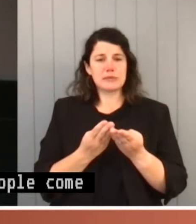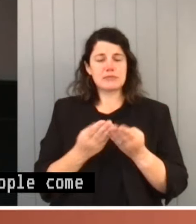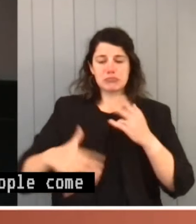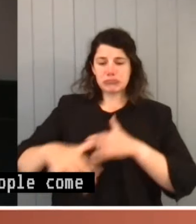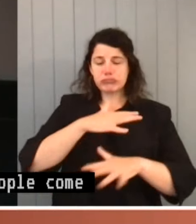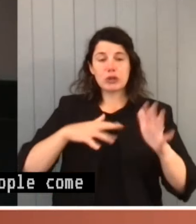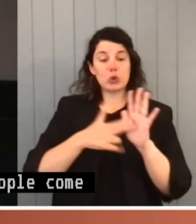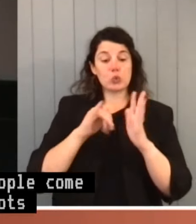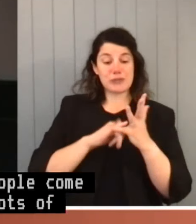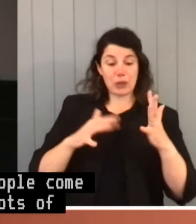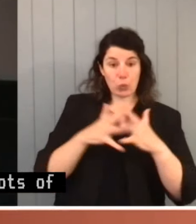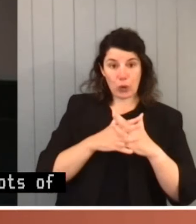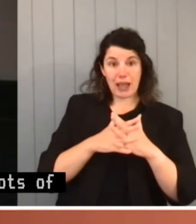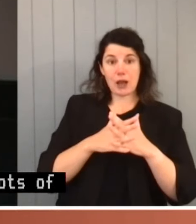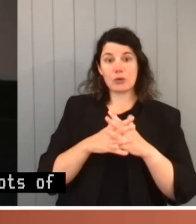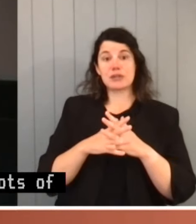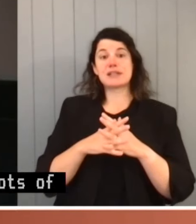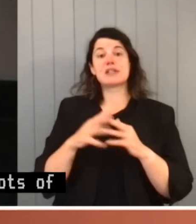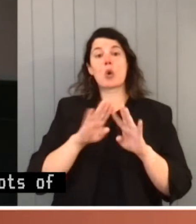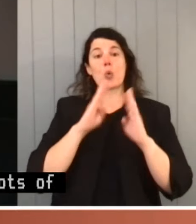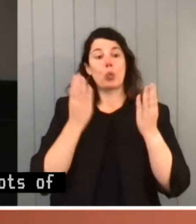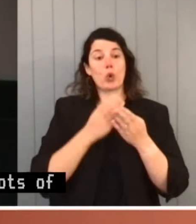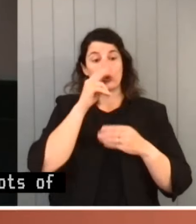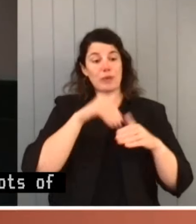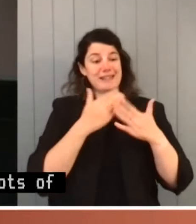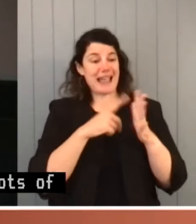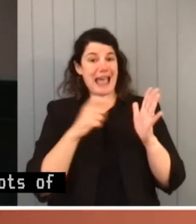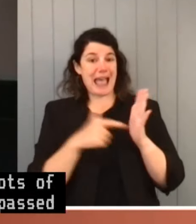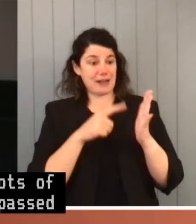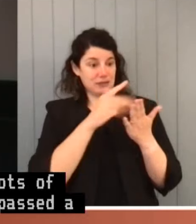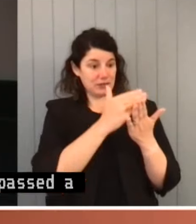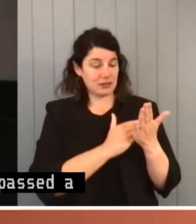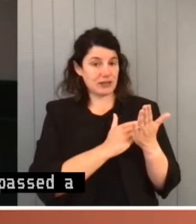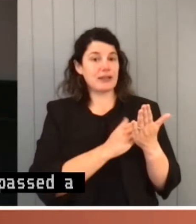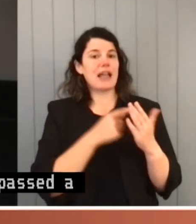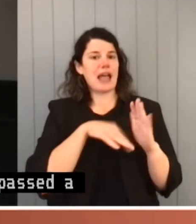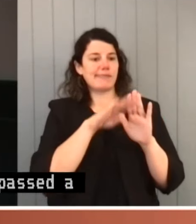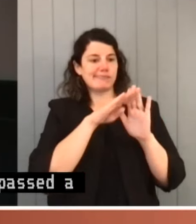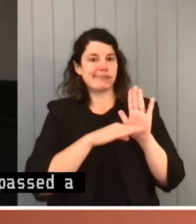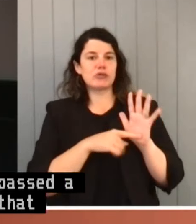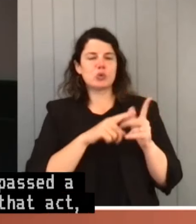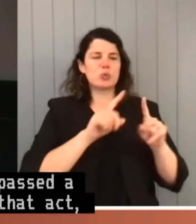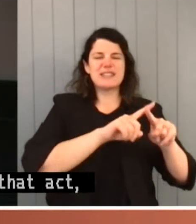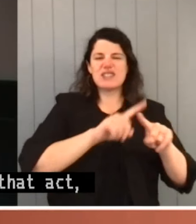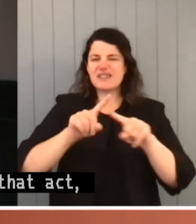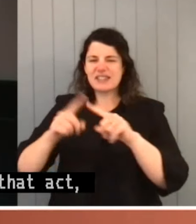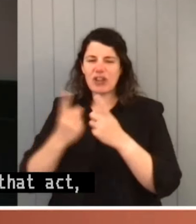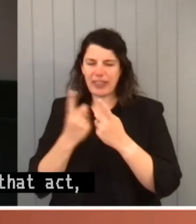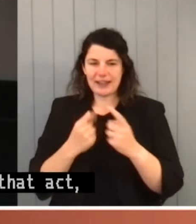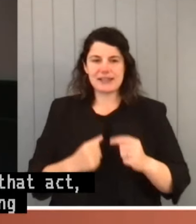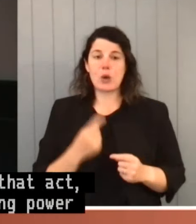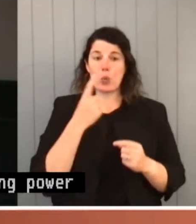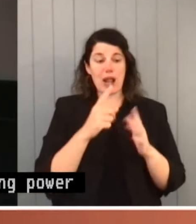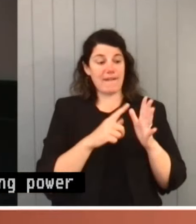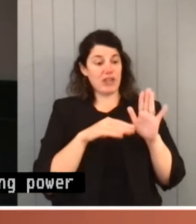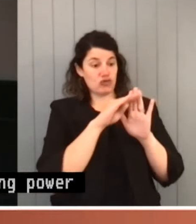Wales passed a World Youth Day Act. And under that act, they had a regulation making power to do various things. And one of the regulations which was